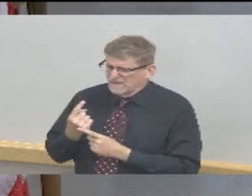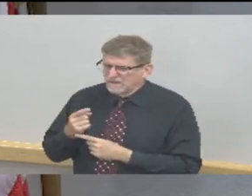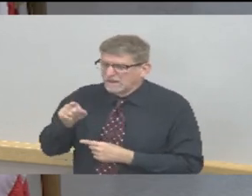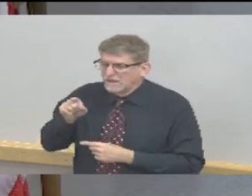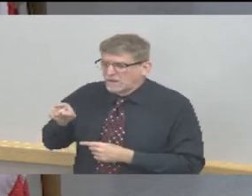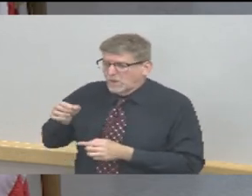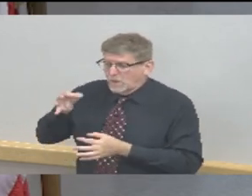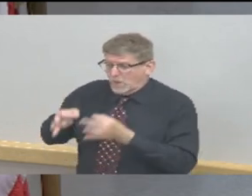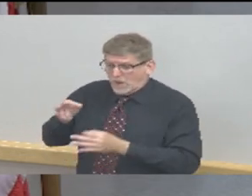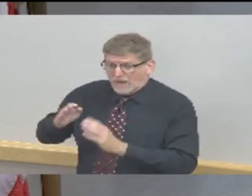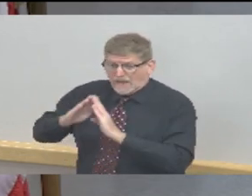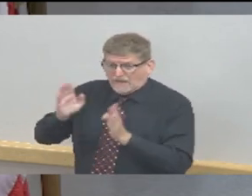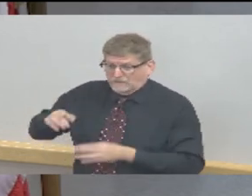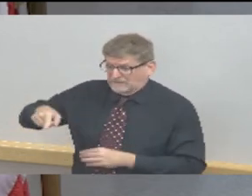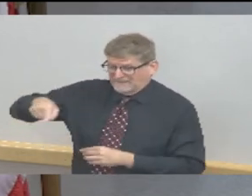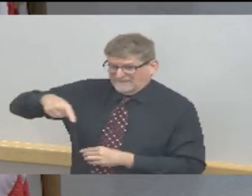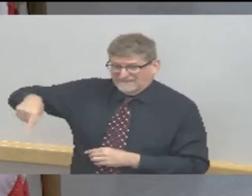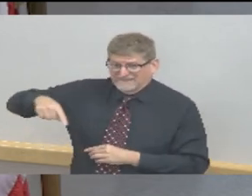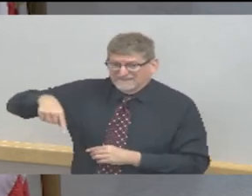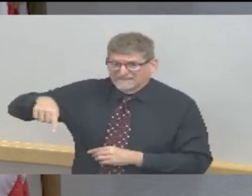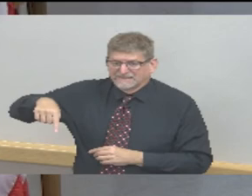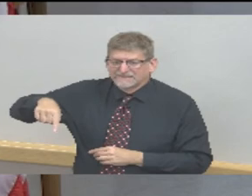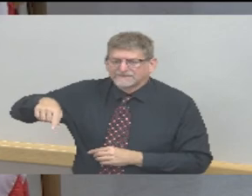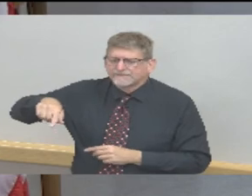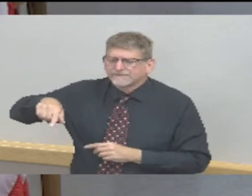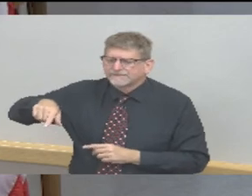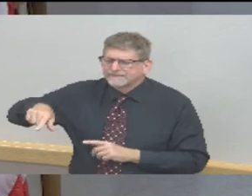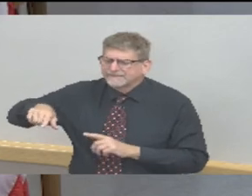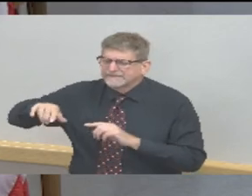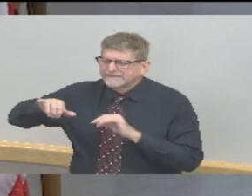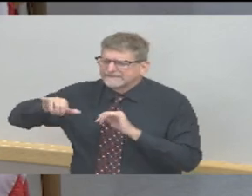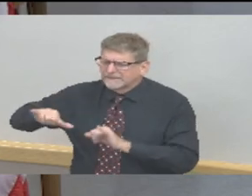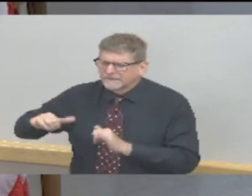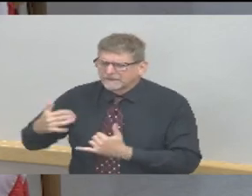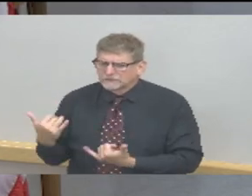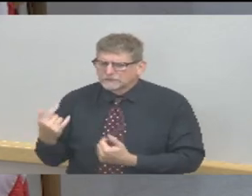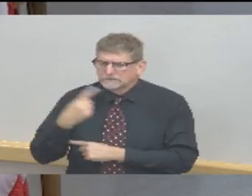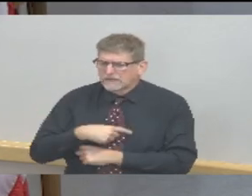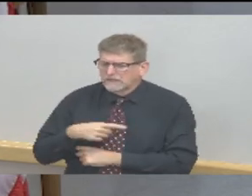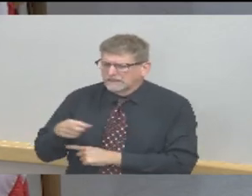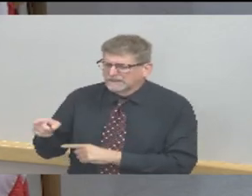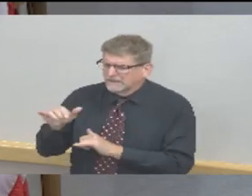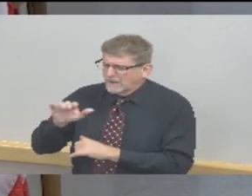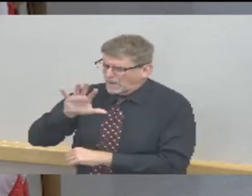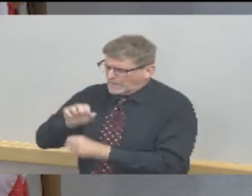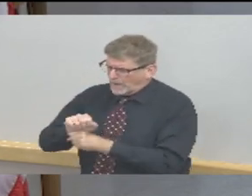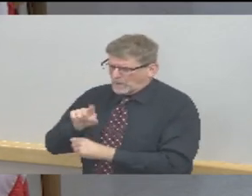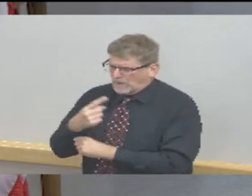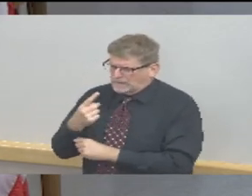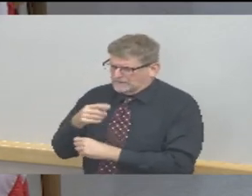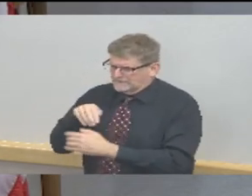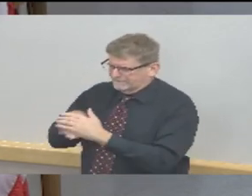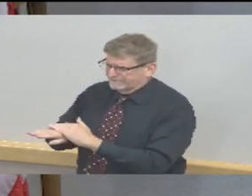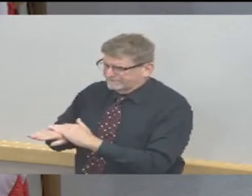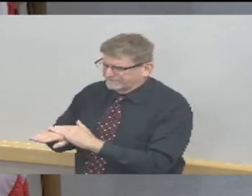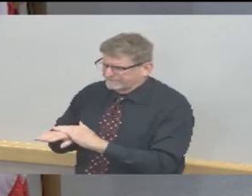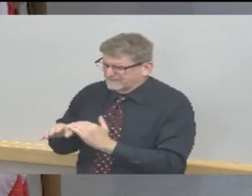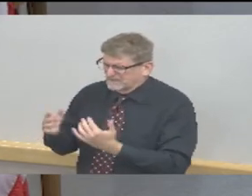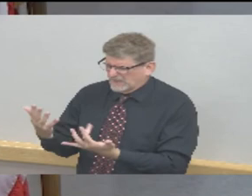Those will remain in the status that they're in right now which is by appointment order only until the